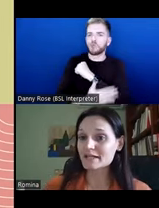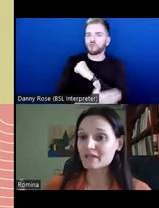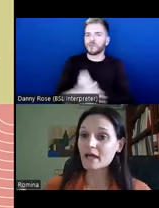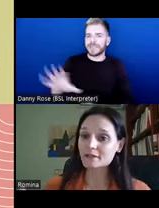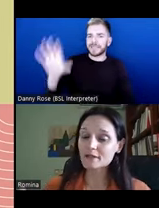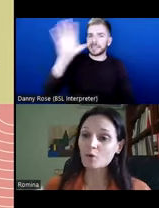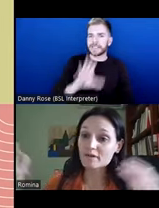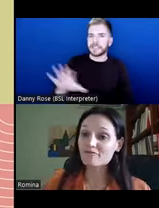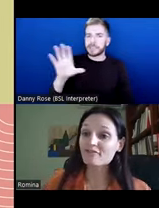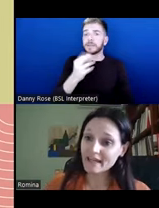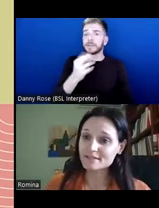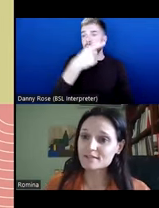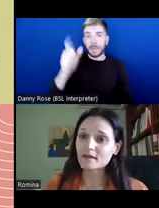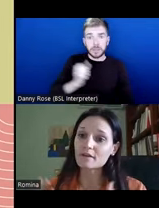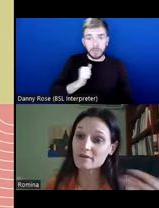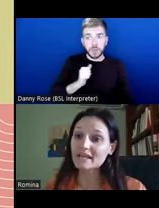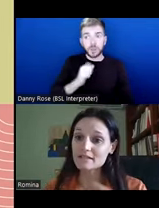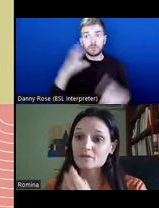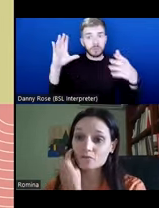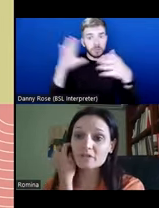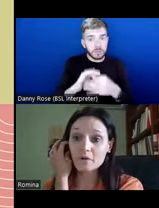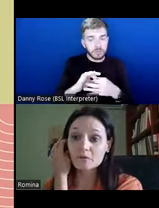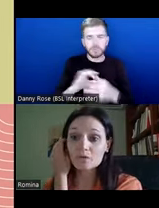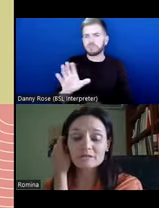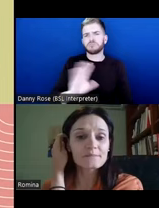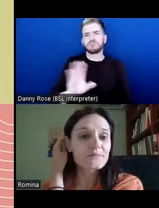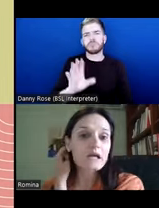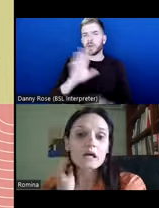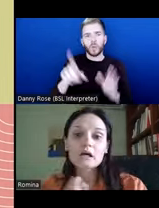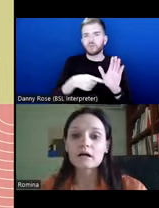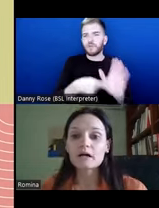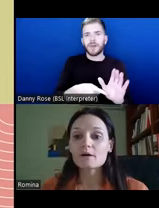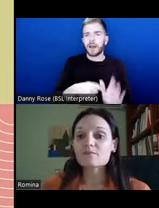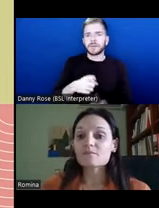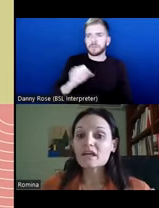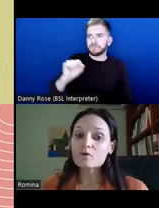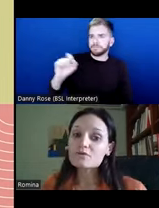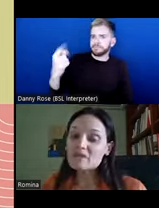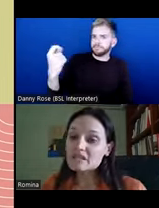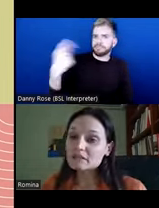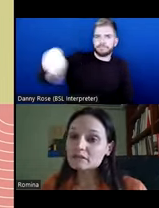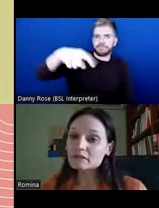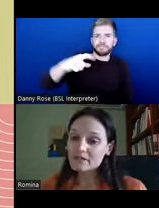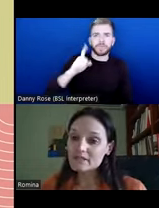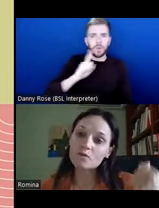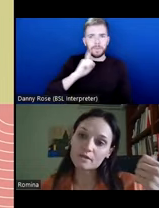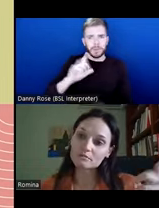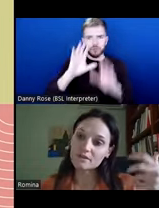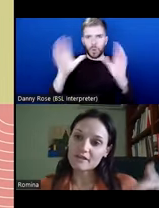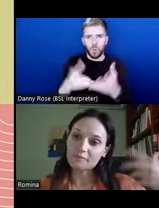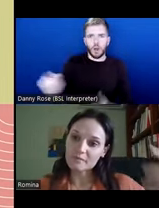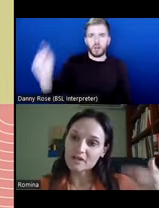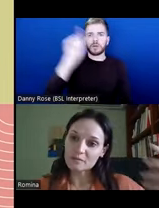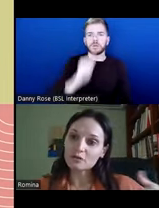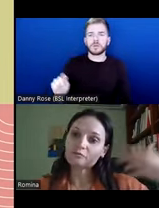necessarily apply or reflect the realities of women around the world. They have also been criticized, or